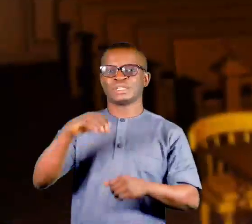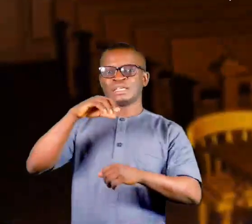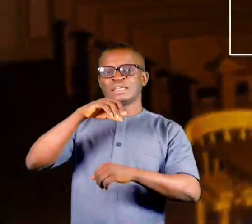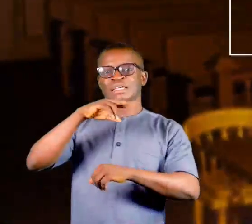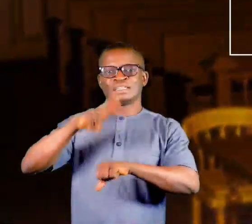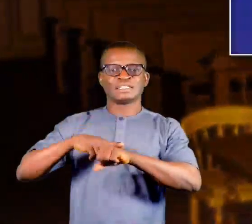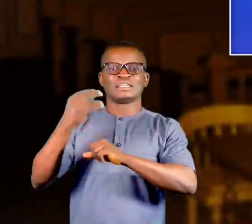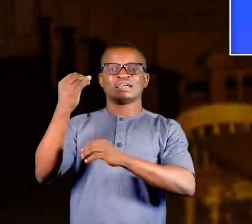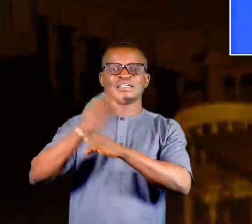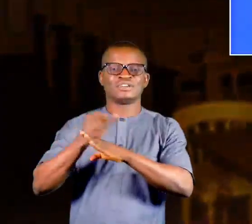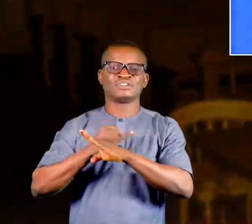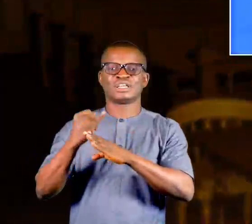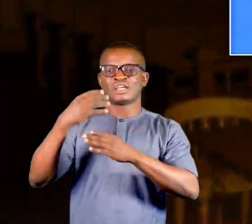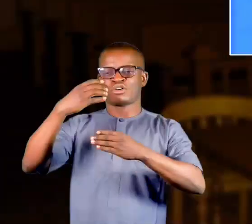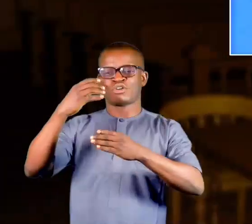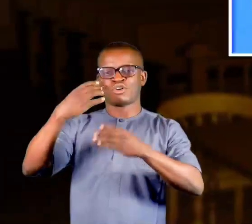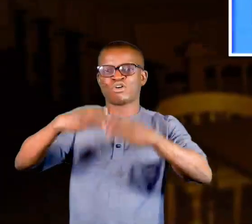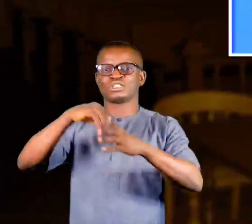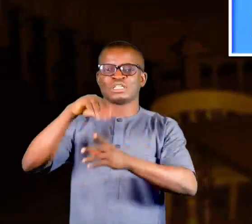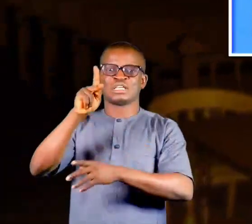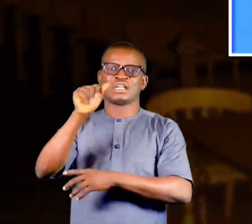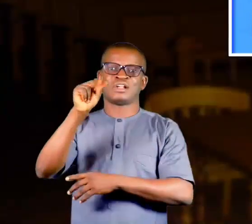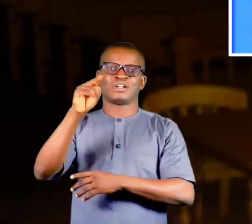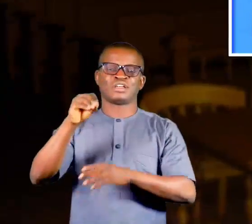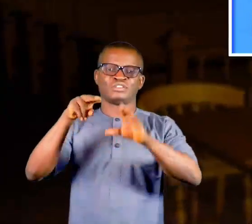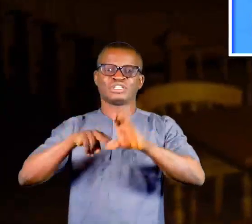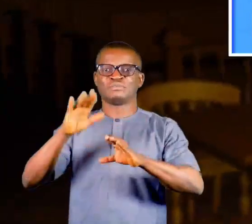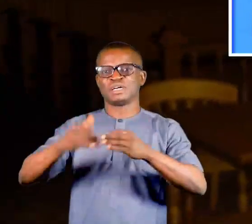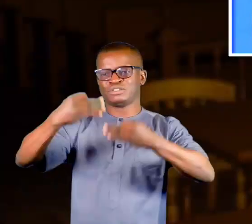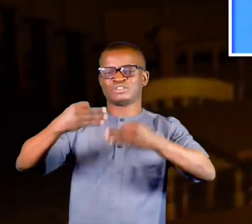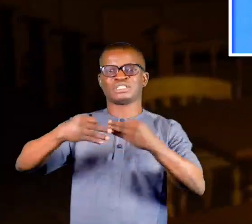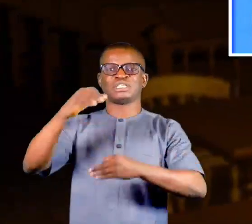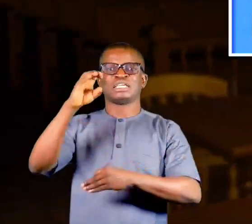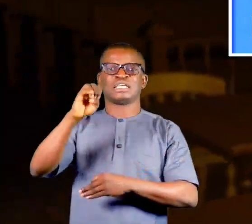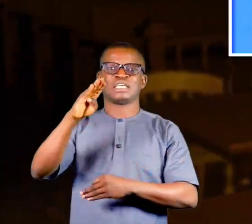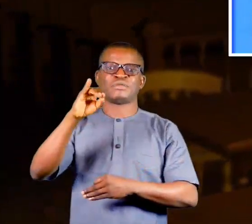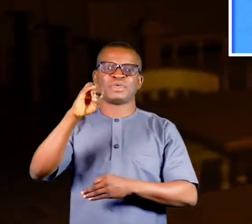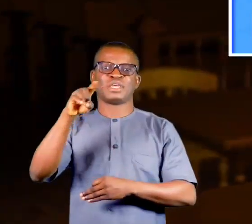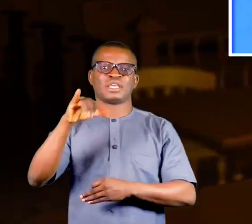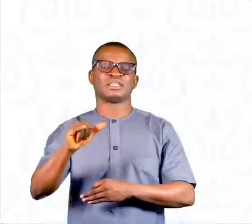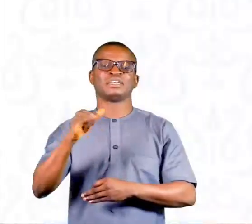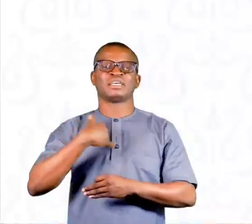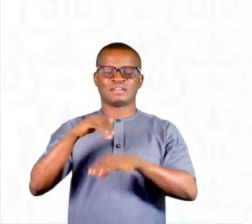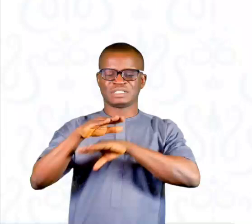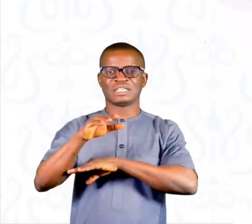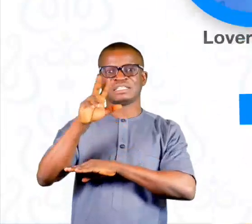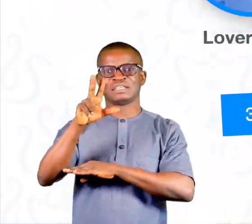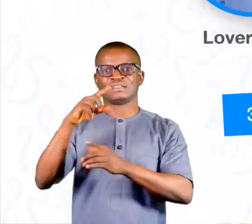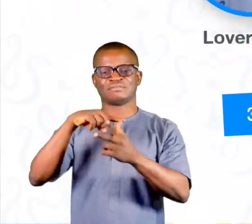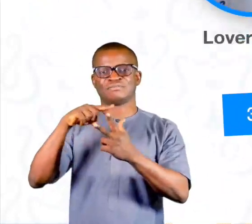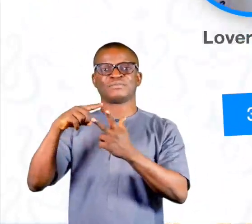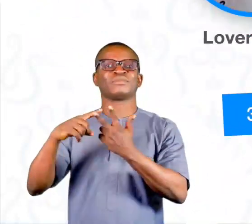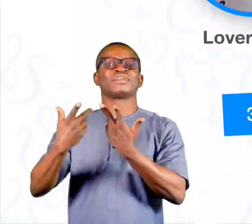A national industrial court in Kano State, presided over by Honorable Justice Abeya David Esaymo Isile, has sentenced